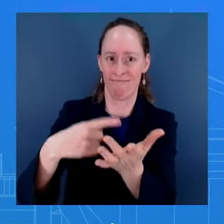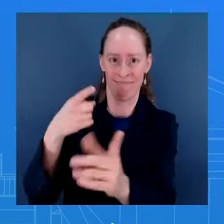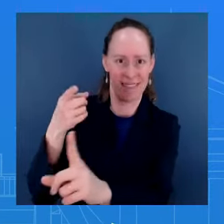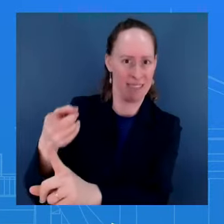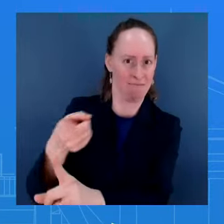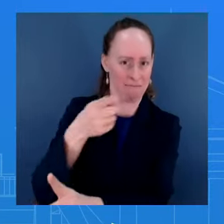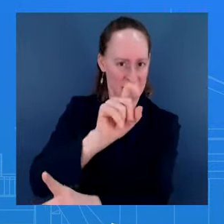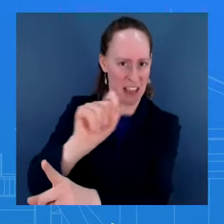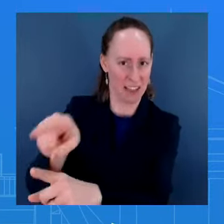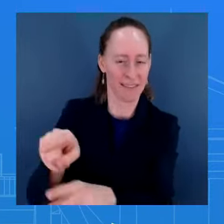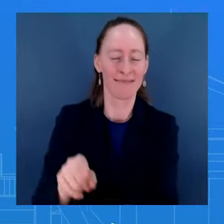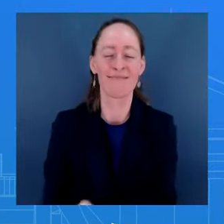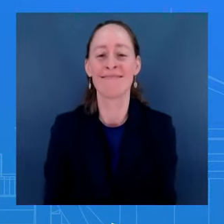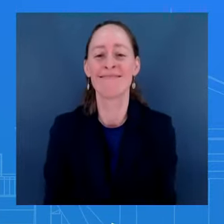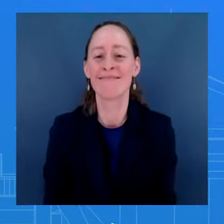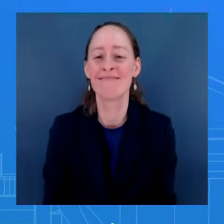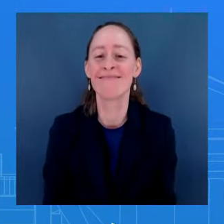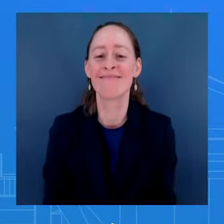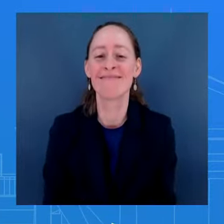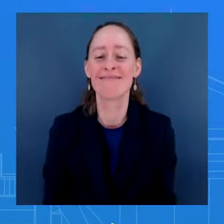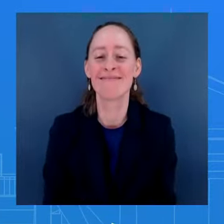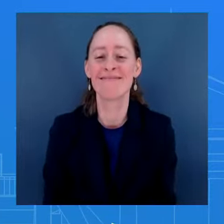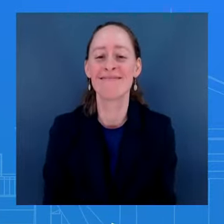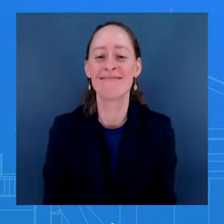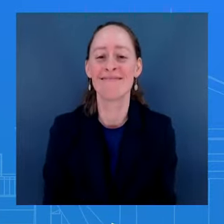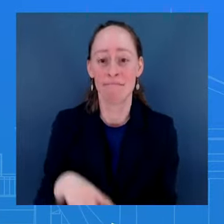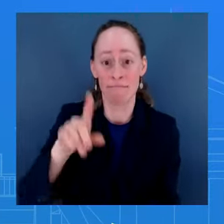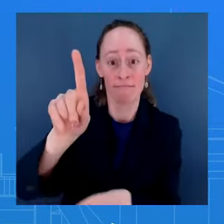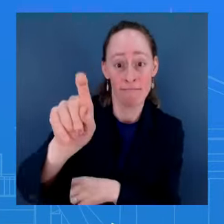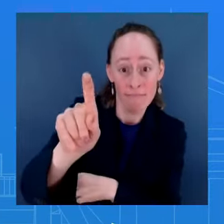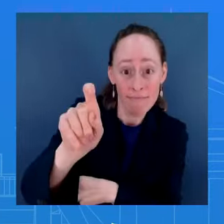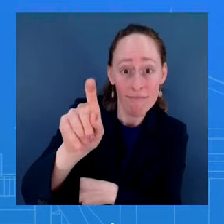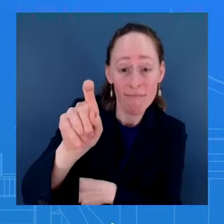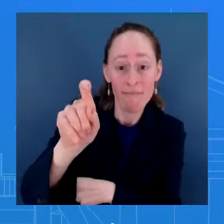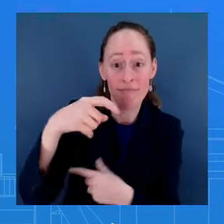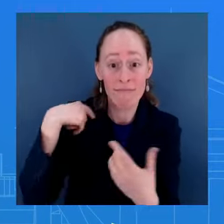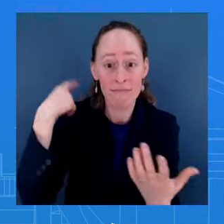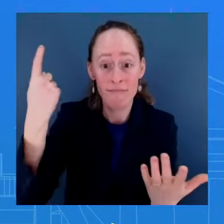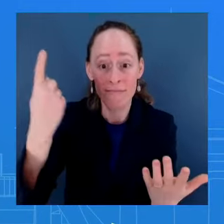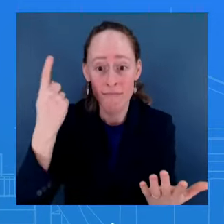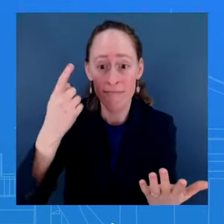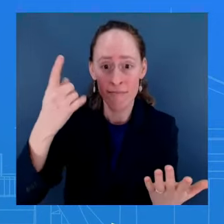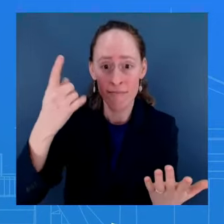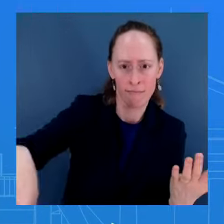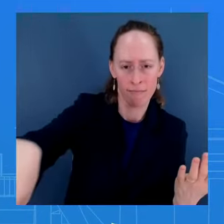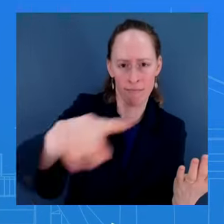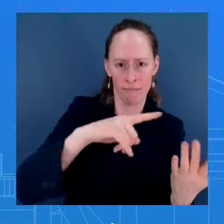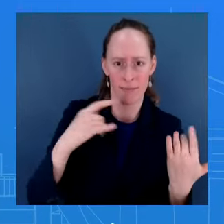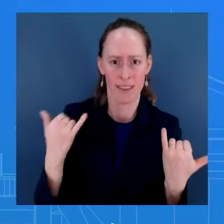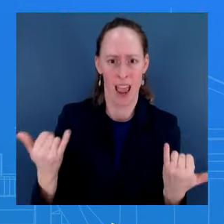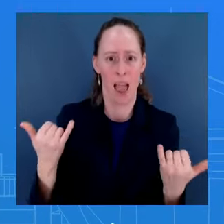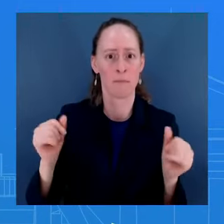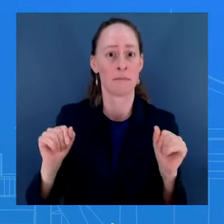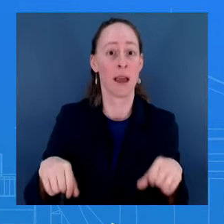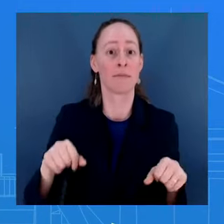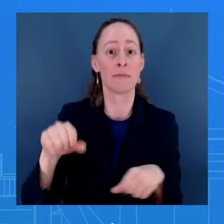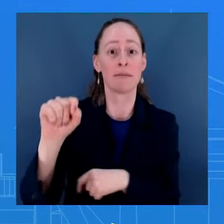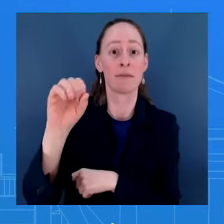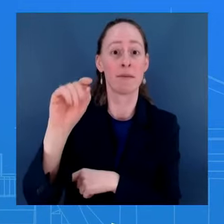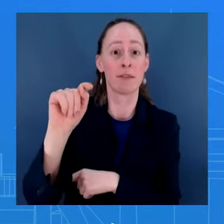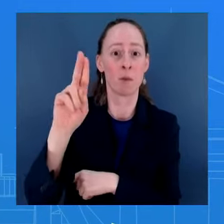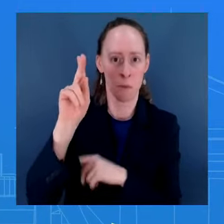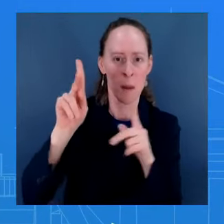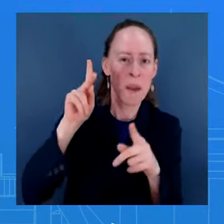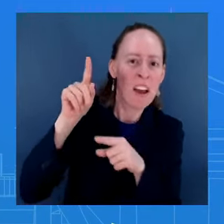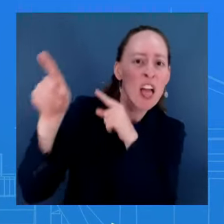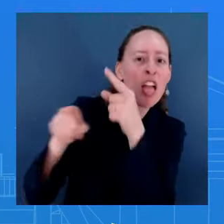during the State of the Union? Look, you saw the President last year when some